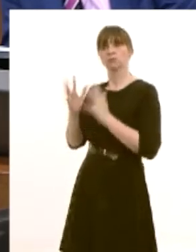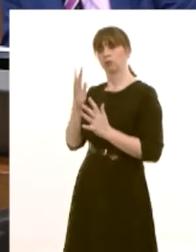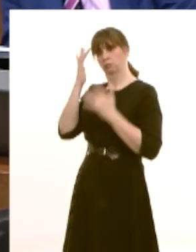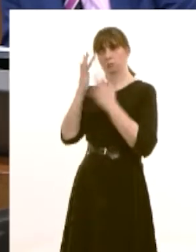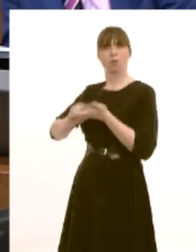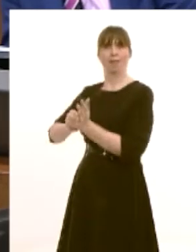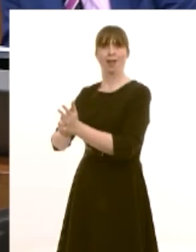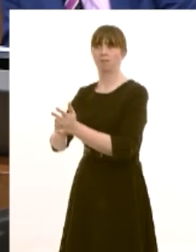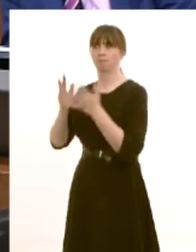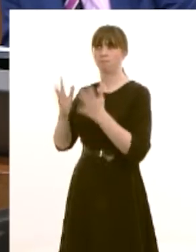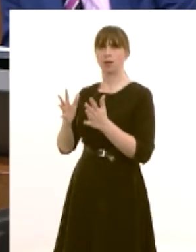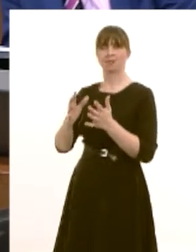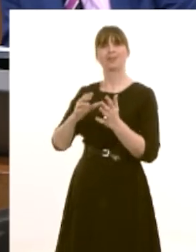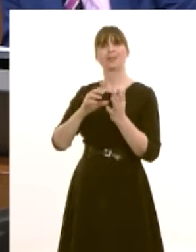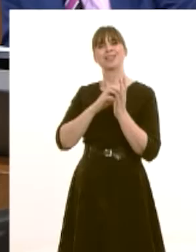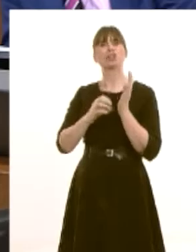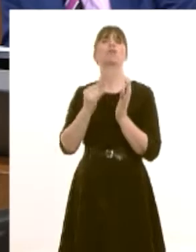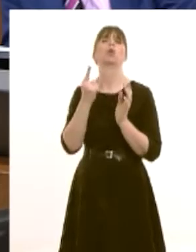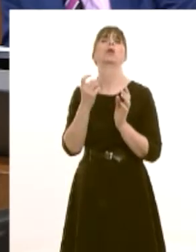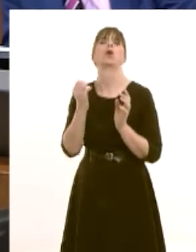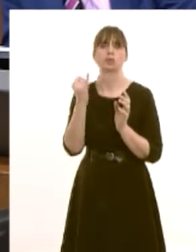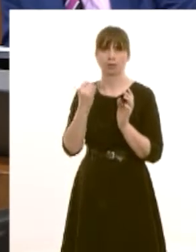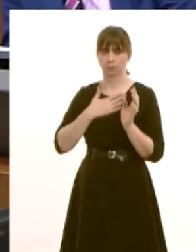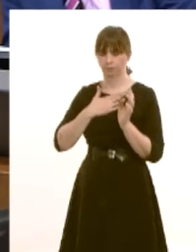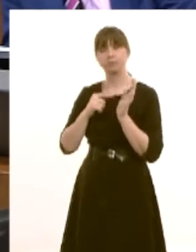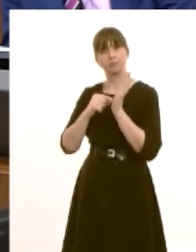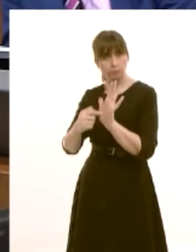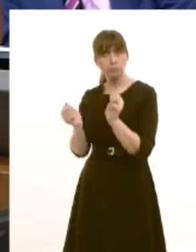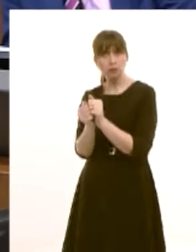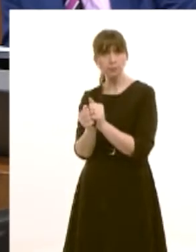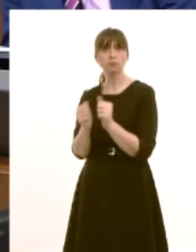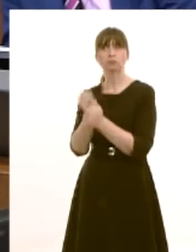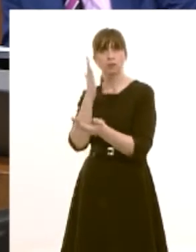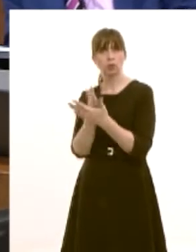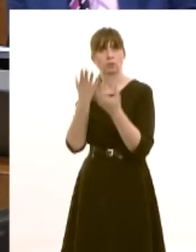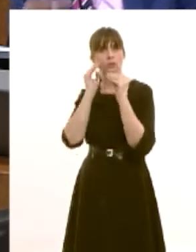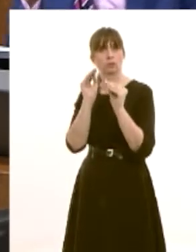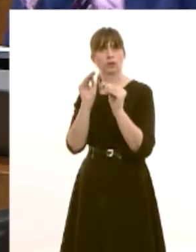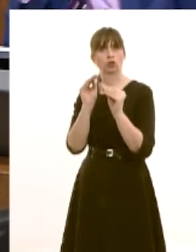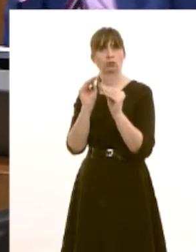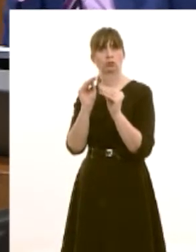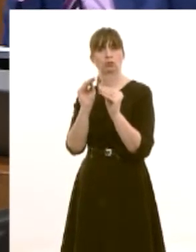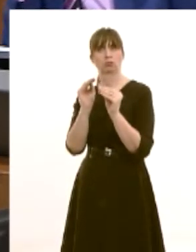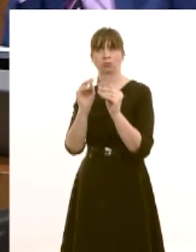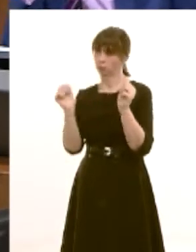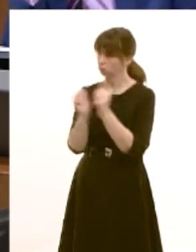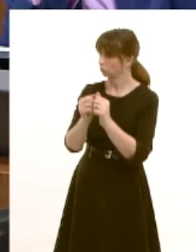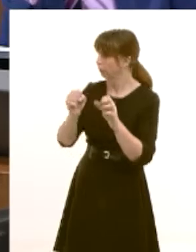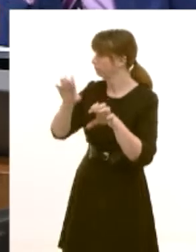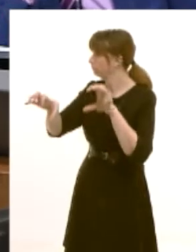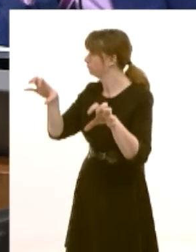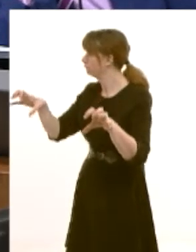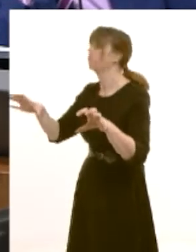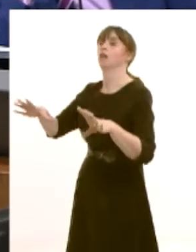and obtain a section one and six agreement uh in order to make sure that education provision is adequate when a new housing